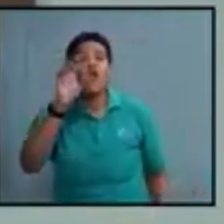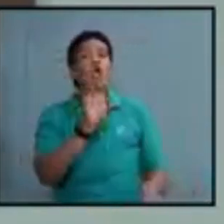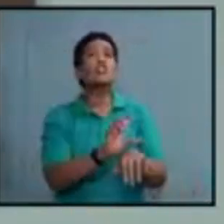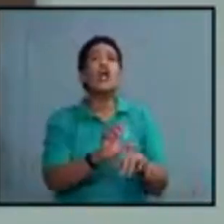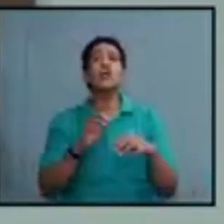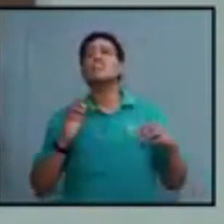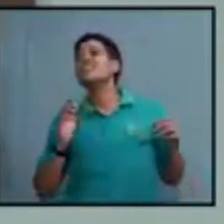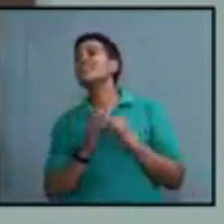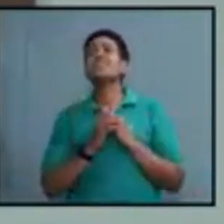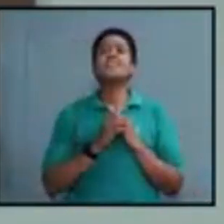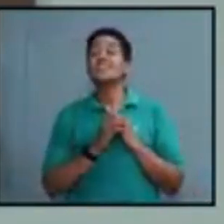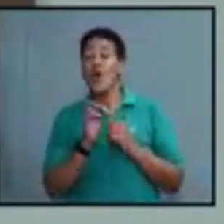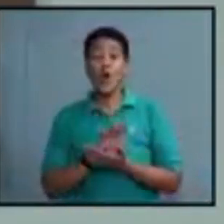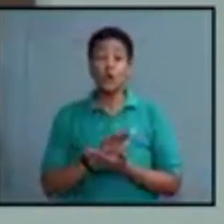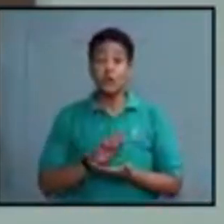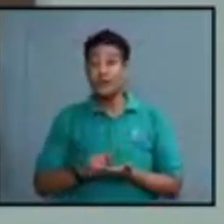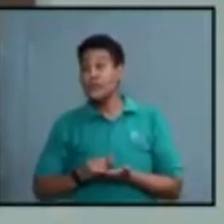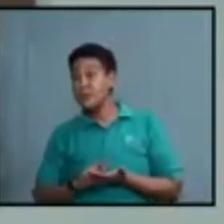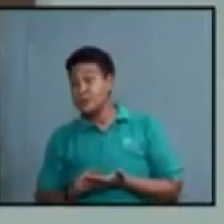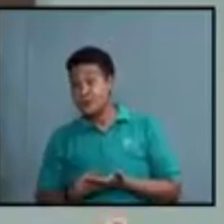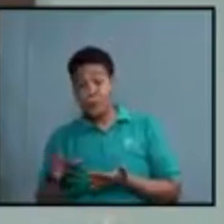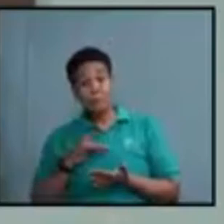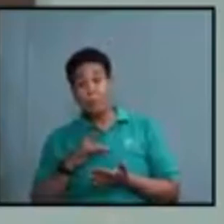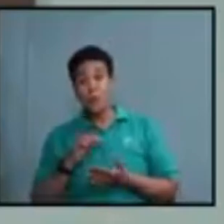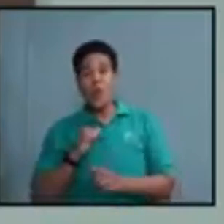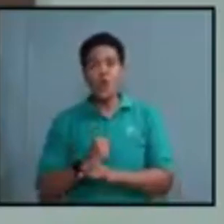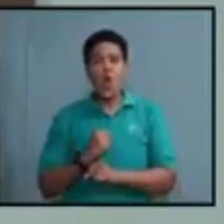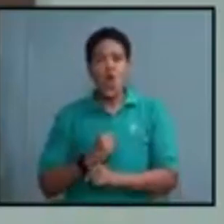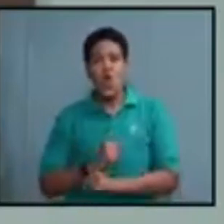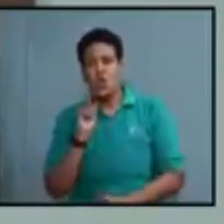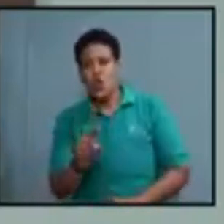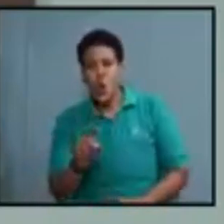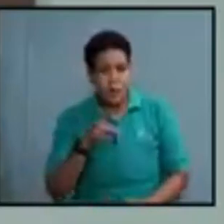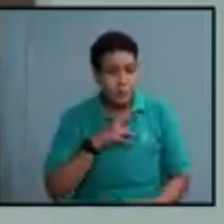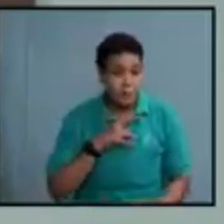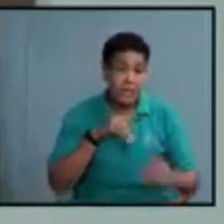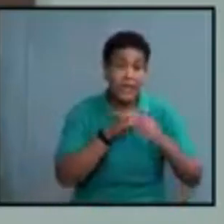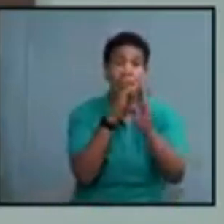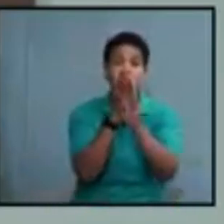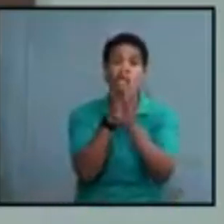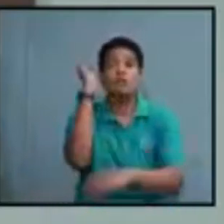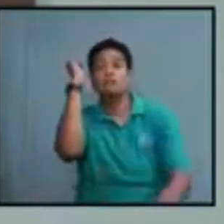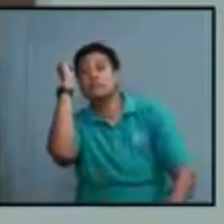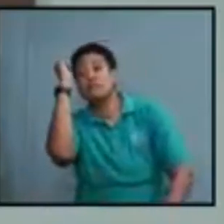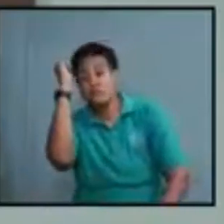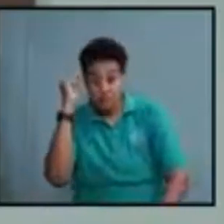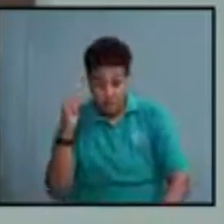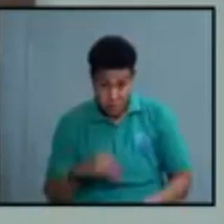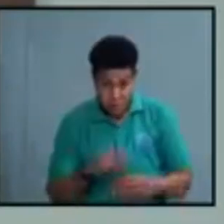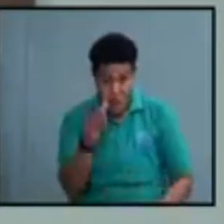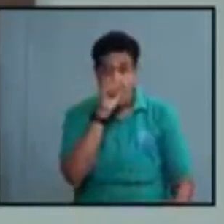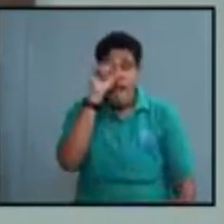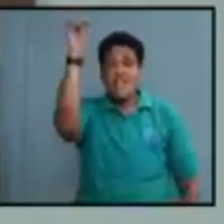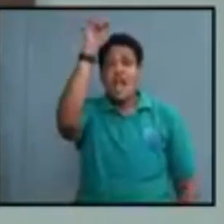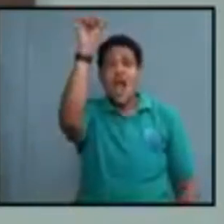or at school or at work, in the bus, in your private